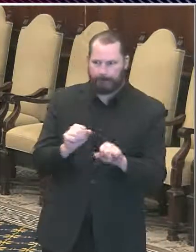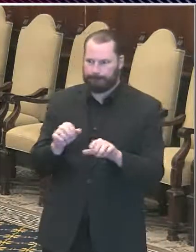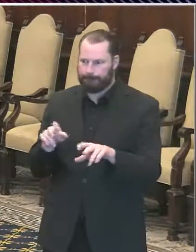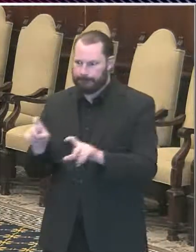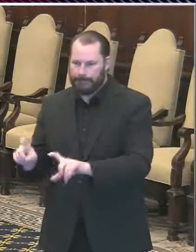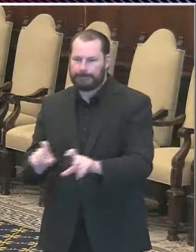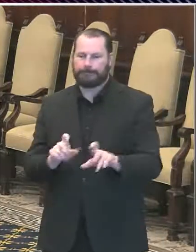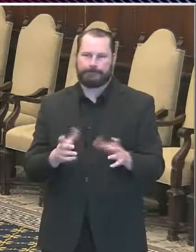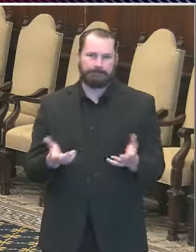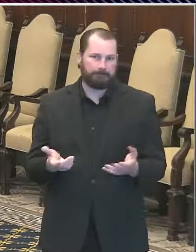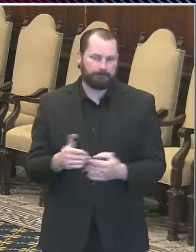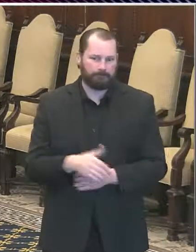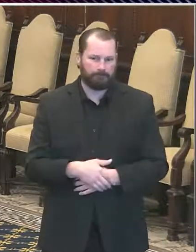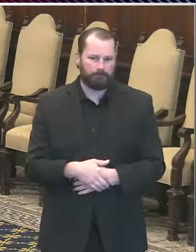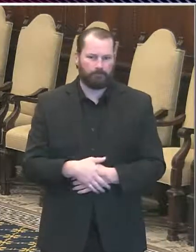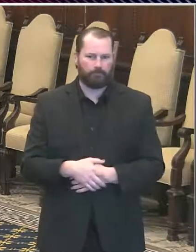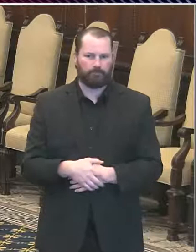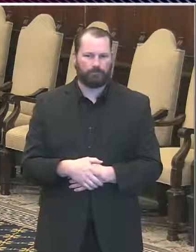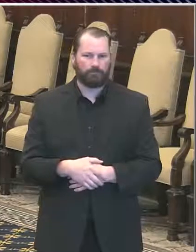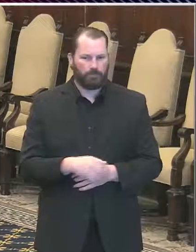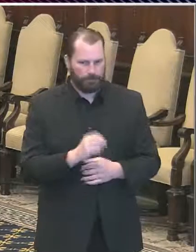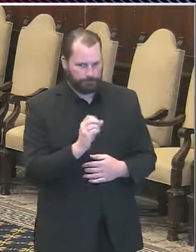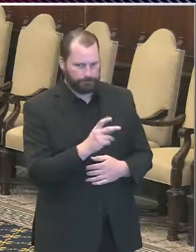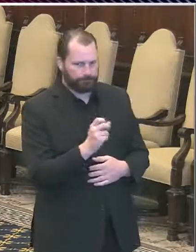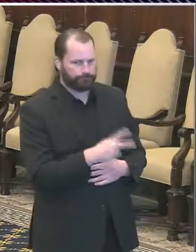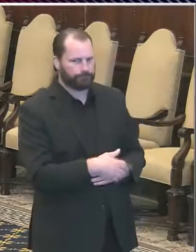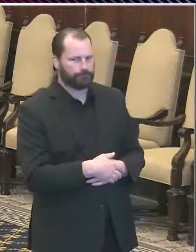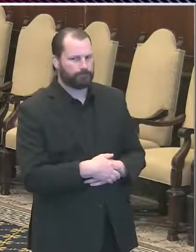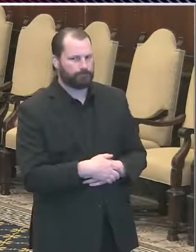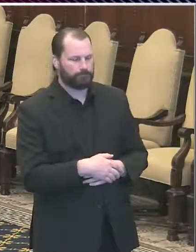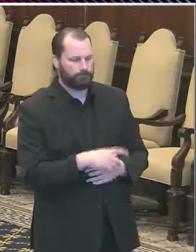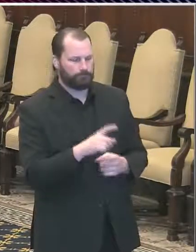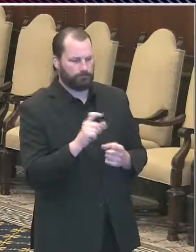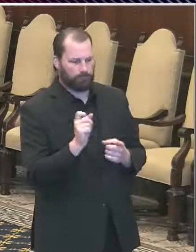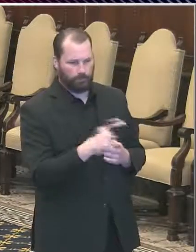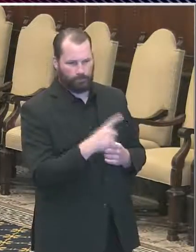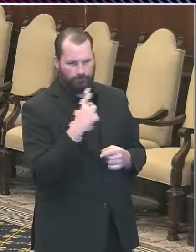Okay. I had a question for the mayor.